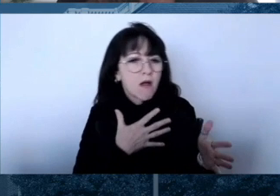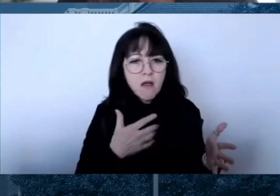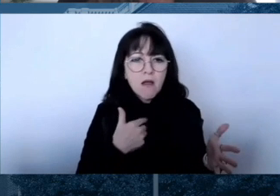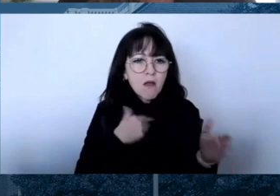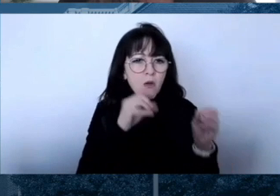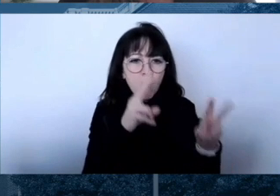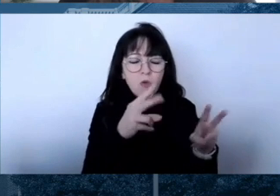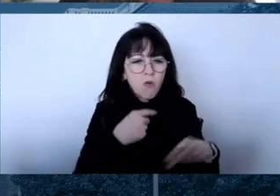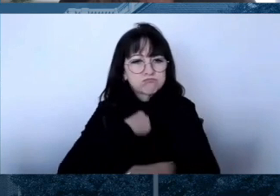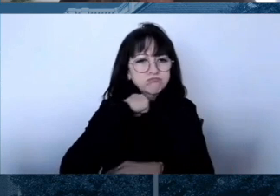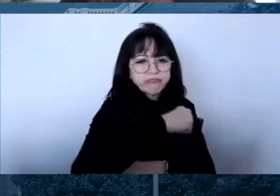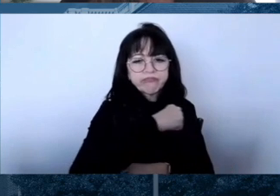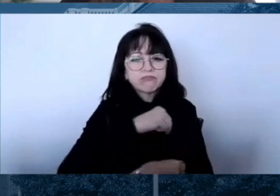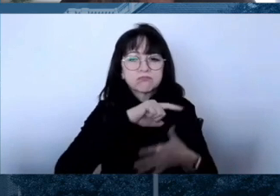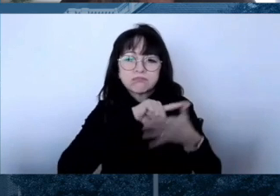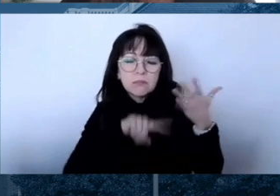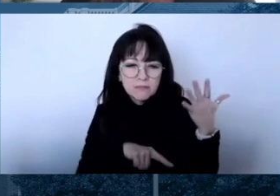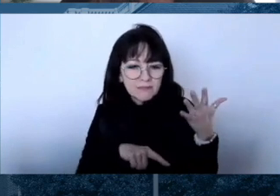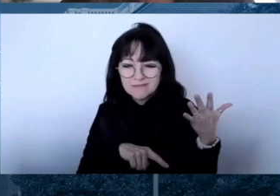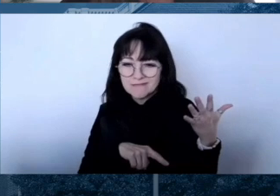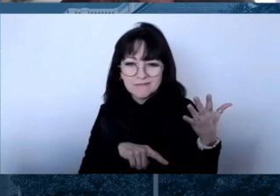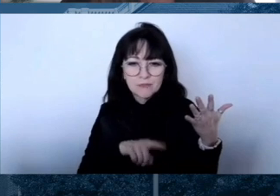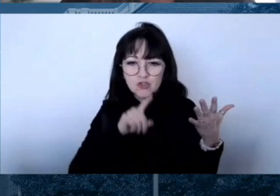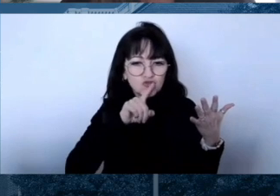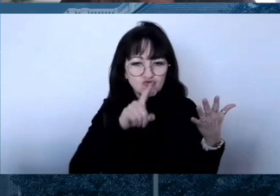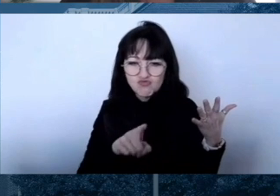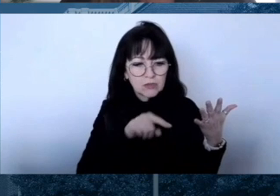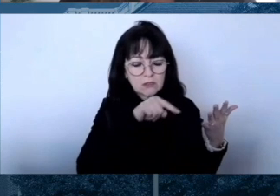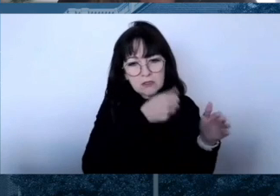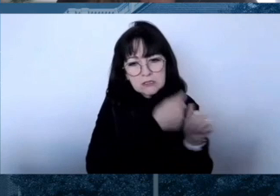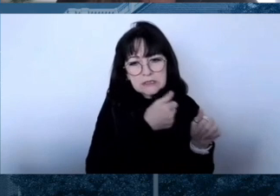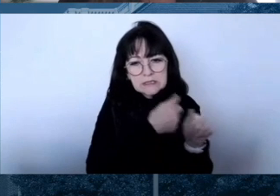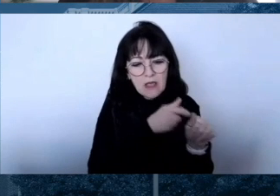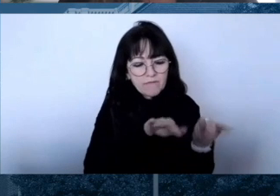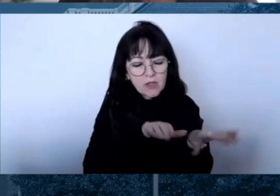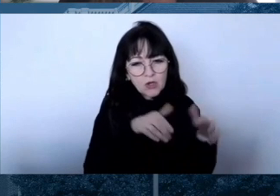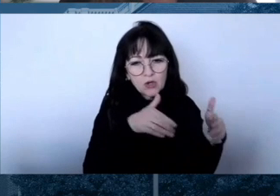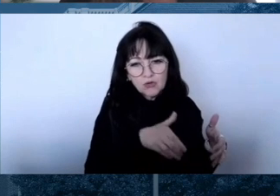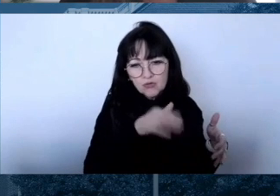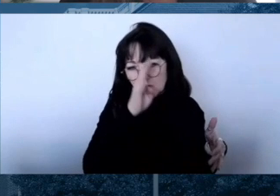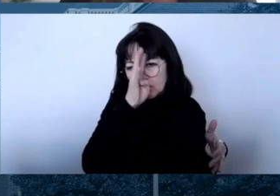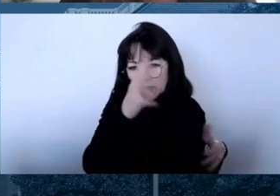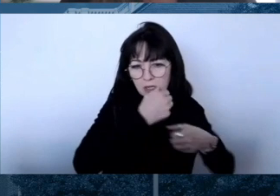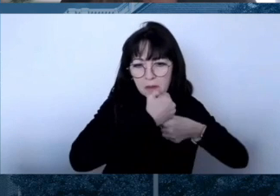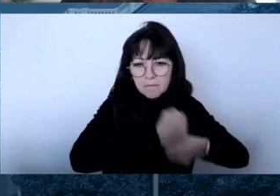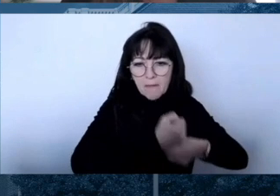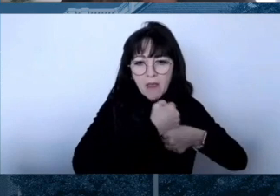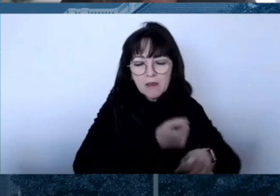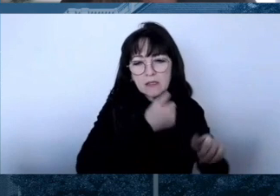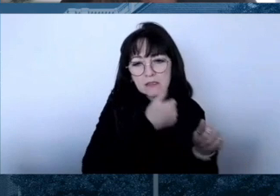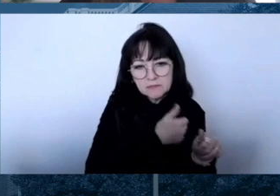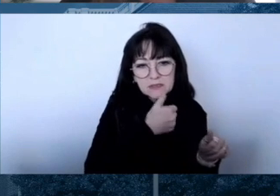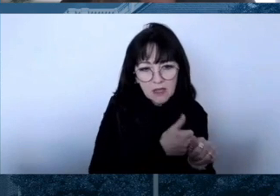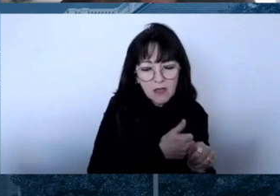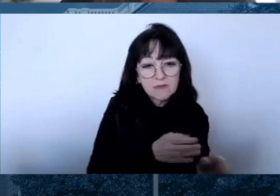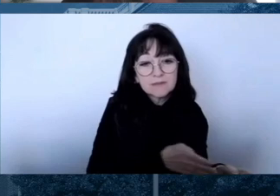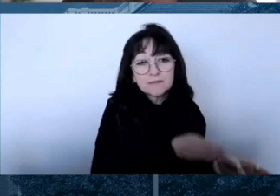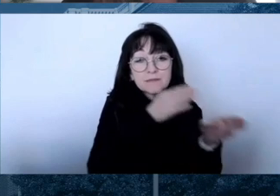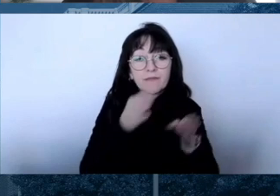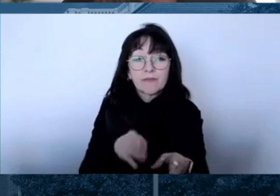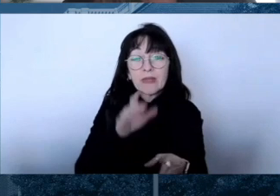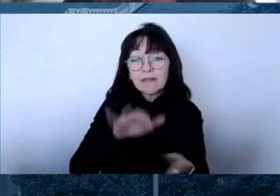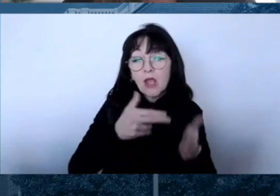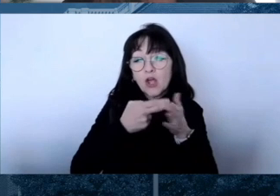what they want to argue, but without all the data, they haven't provided all the context. There's a recent